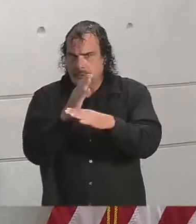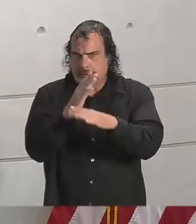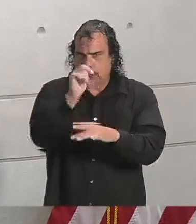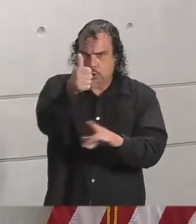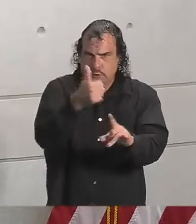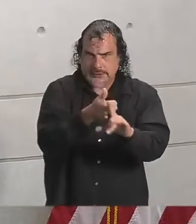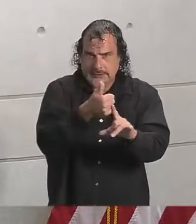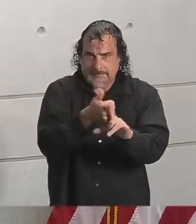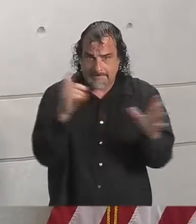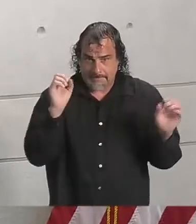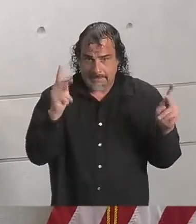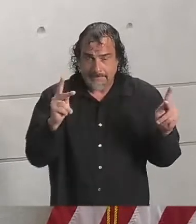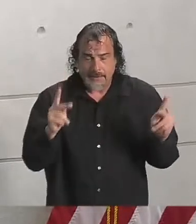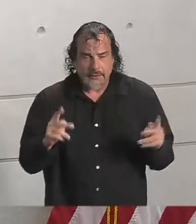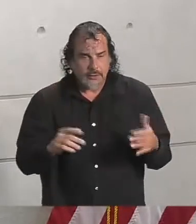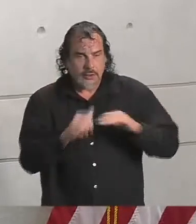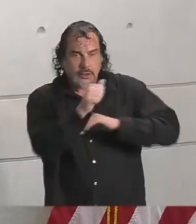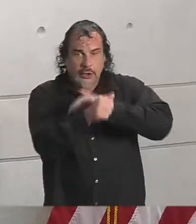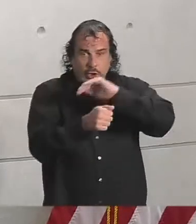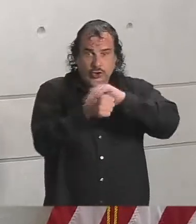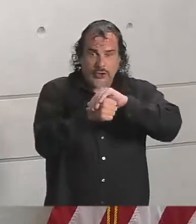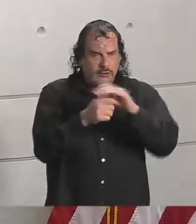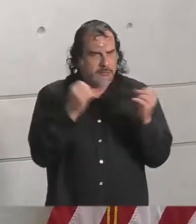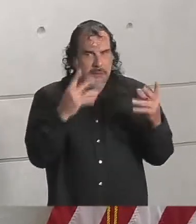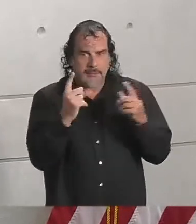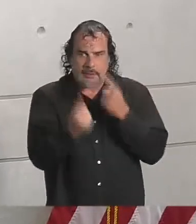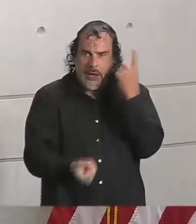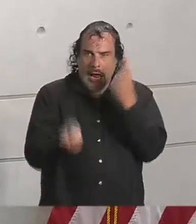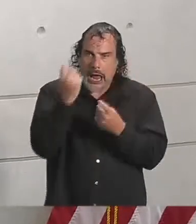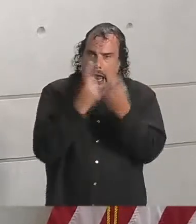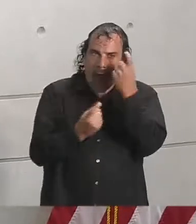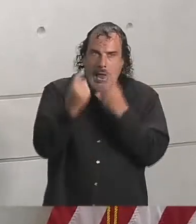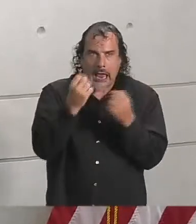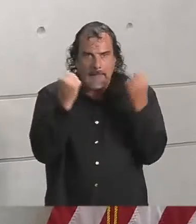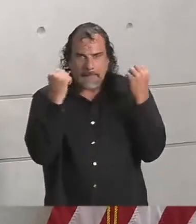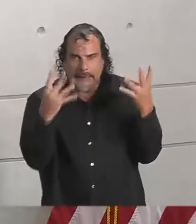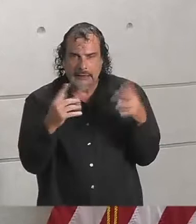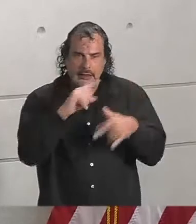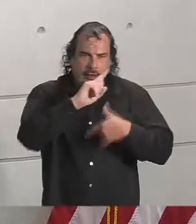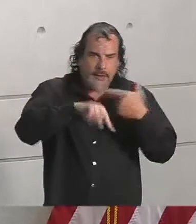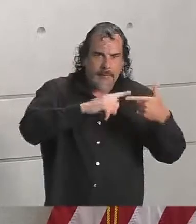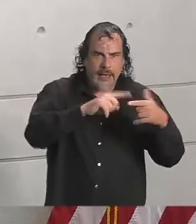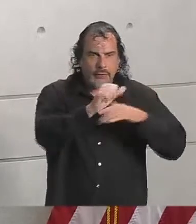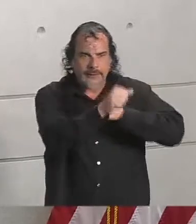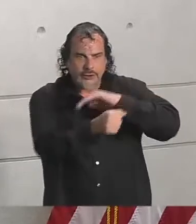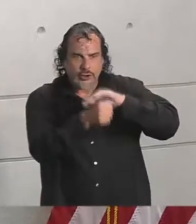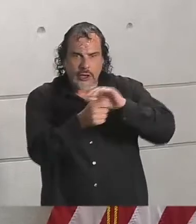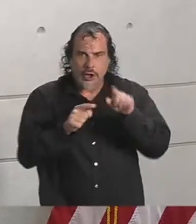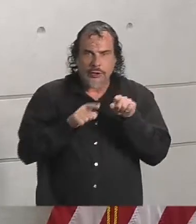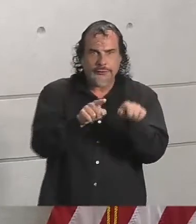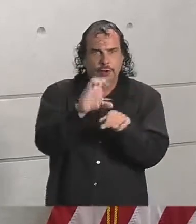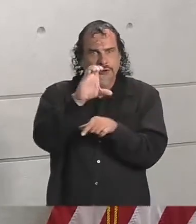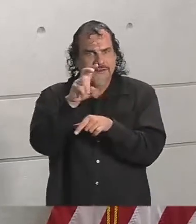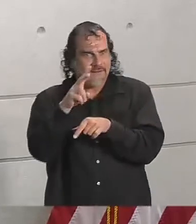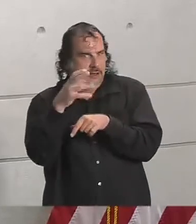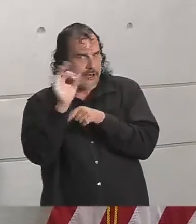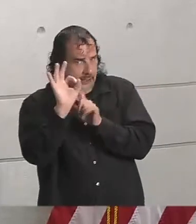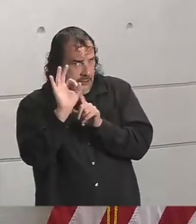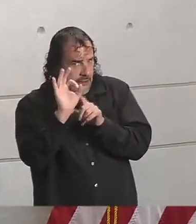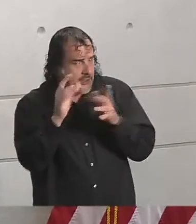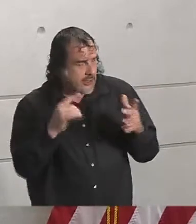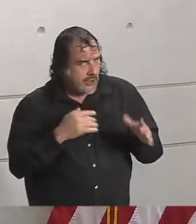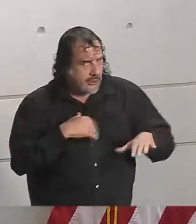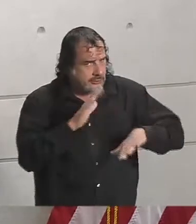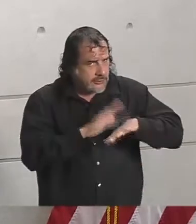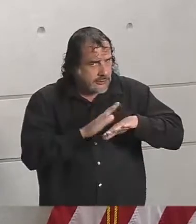Talk about sheltering operations. I've gotten a lot of questions about sheltering operations during a COVID environment, and I want to make sure to